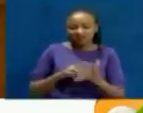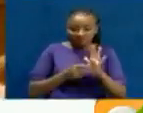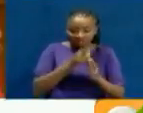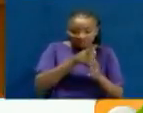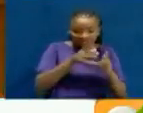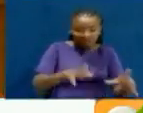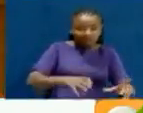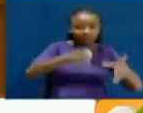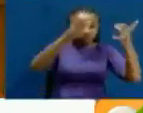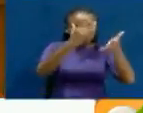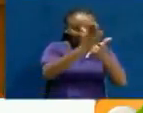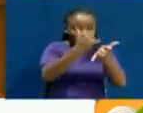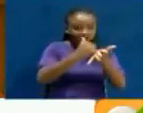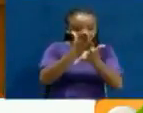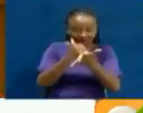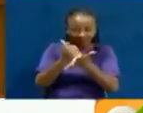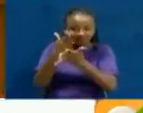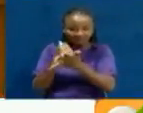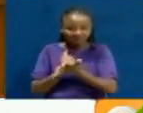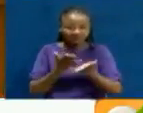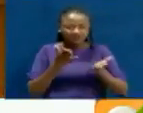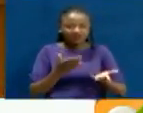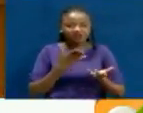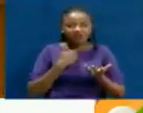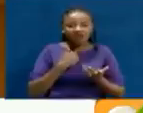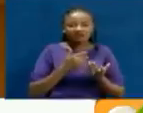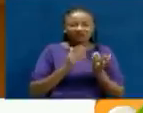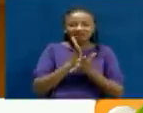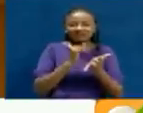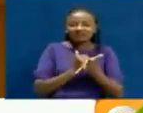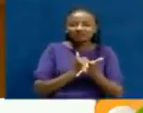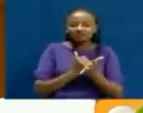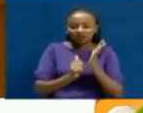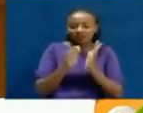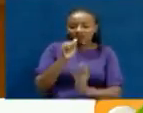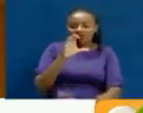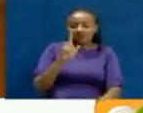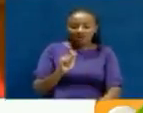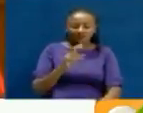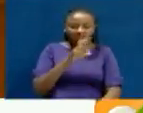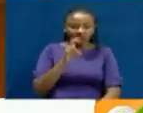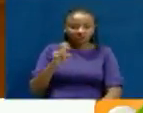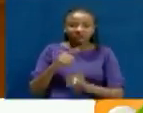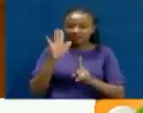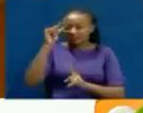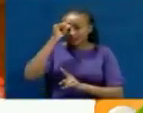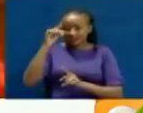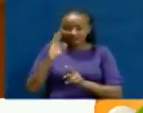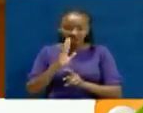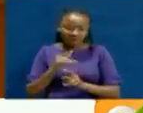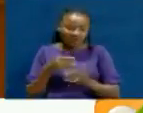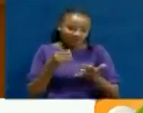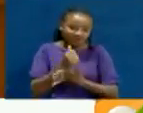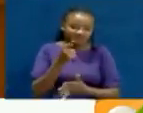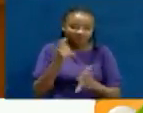is bringing them on board, the Sectional Properties Act of 2020. And we are saying we will do it at the cost of government because the mistake in the first